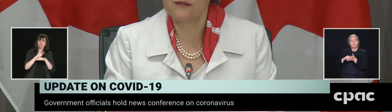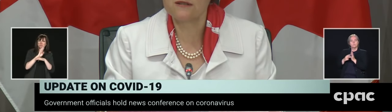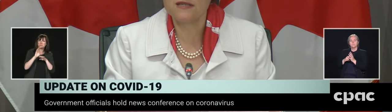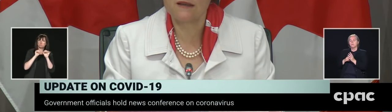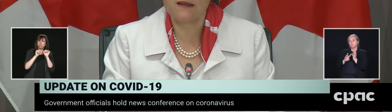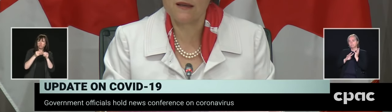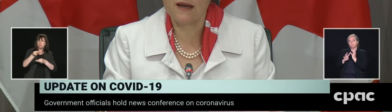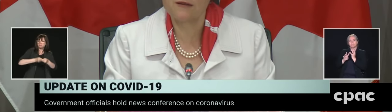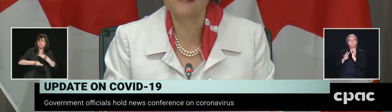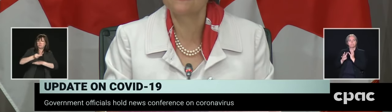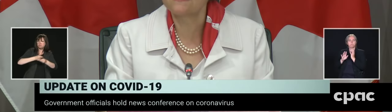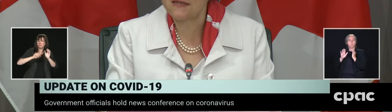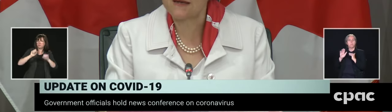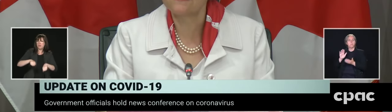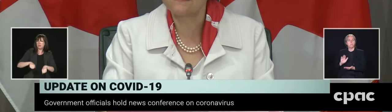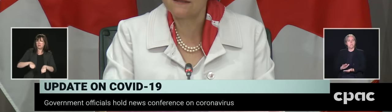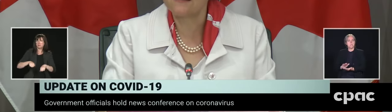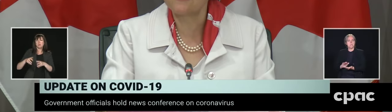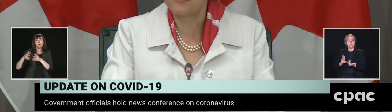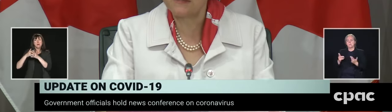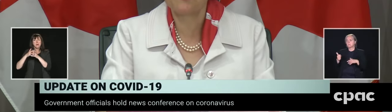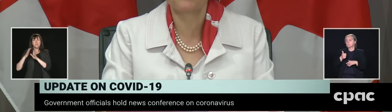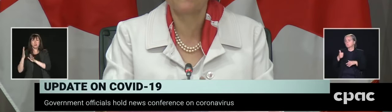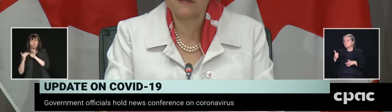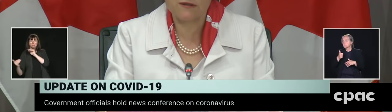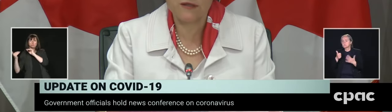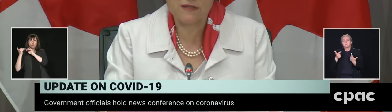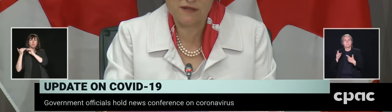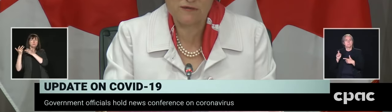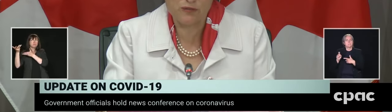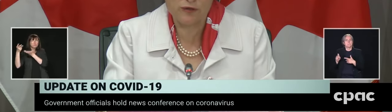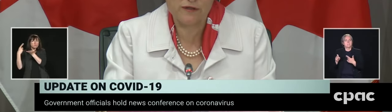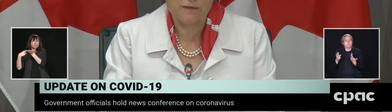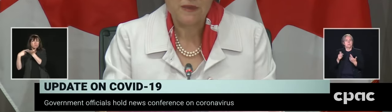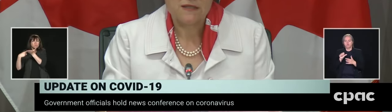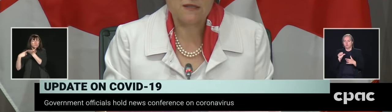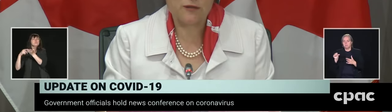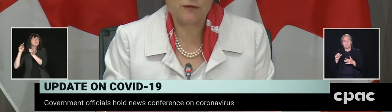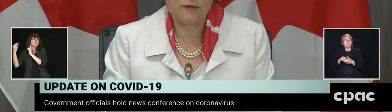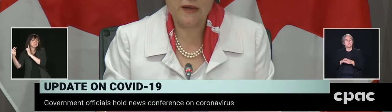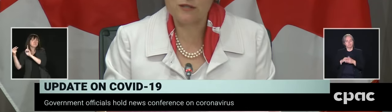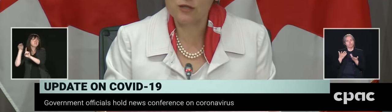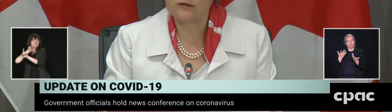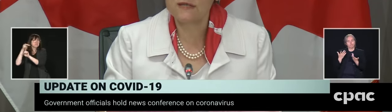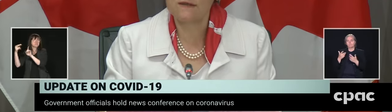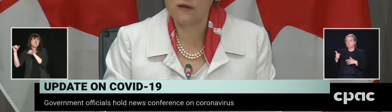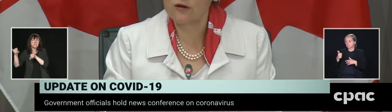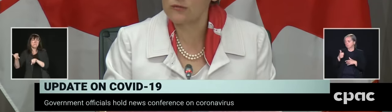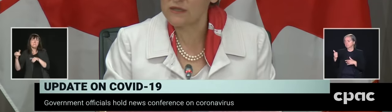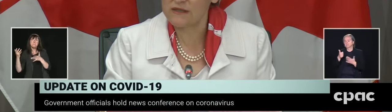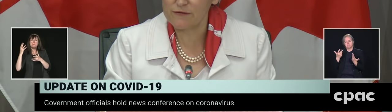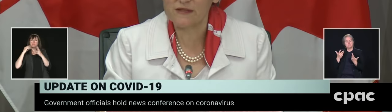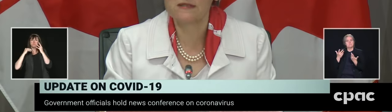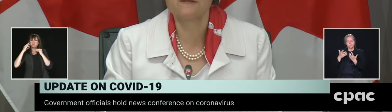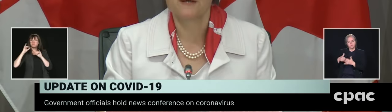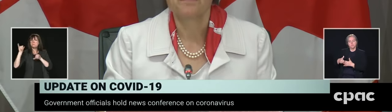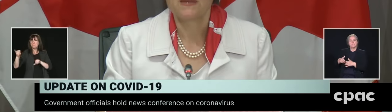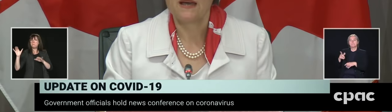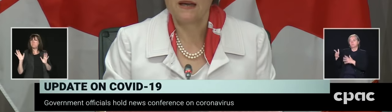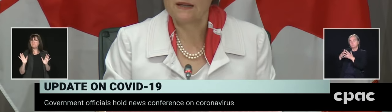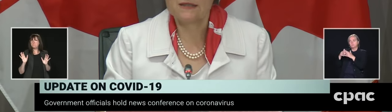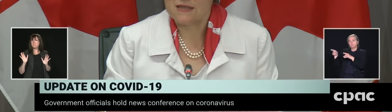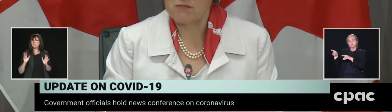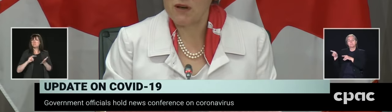American partners and they have exactly the same experience on their side of the border. So that shows that they are really effective.